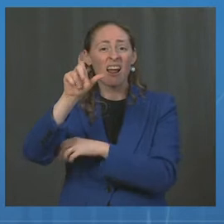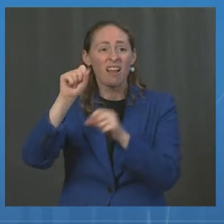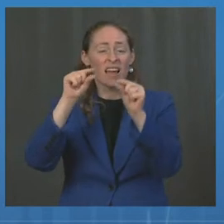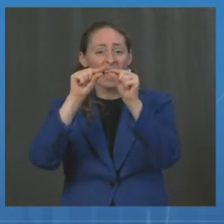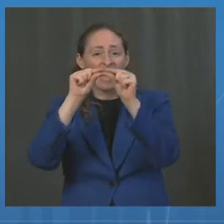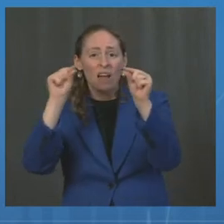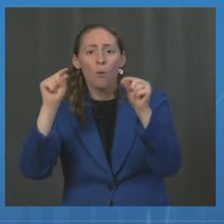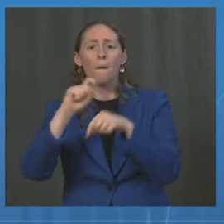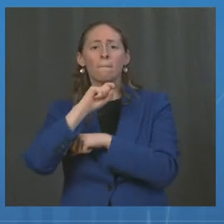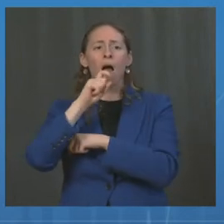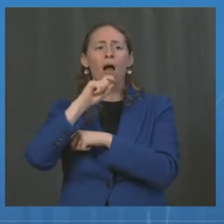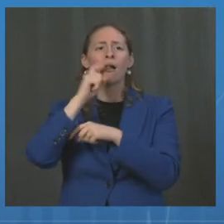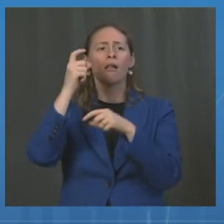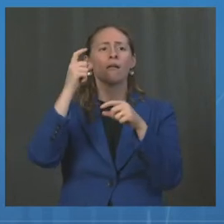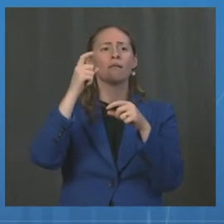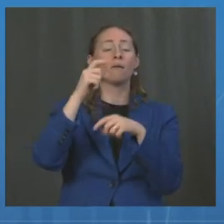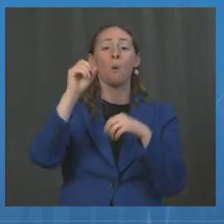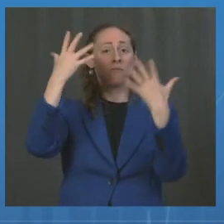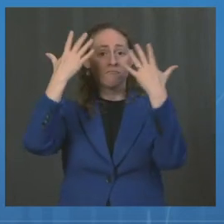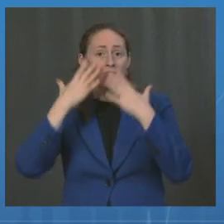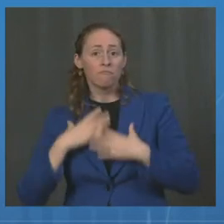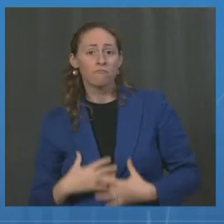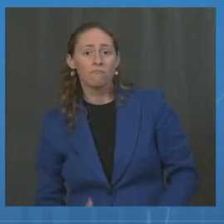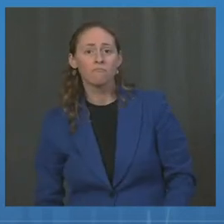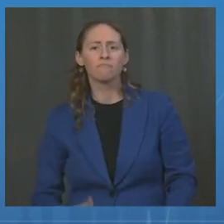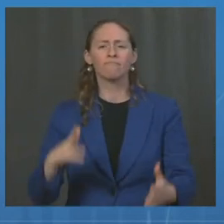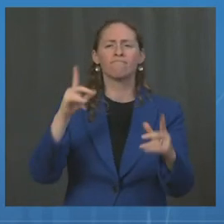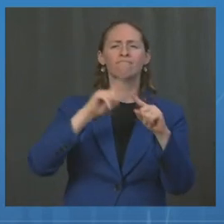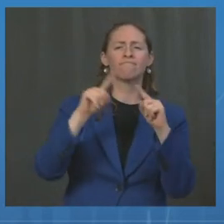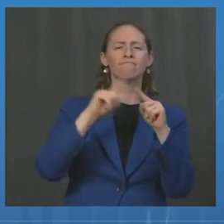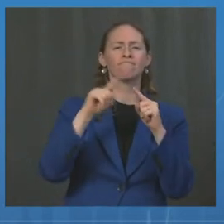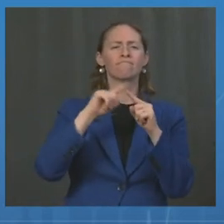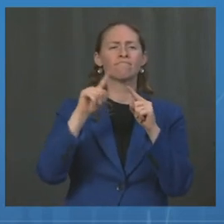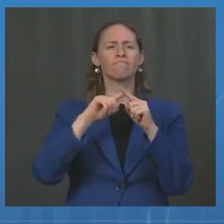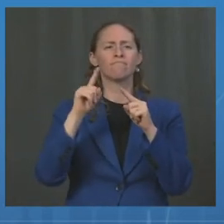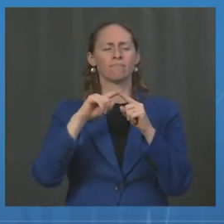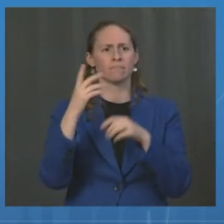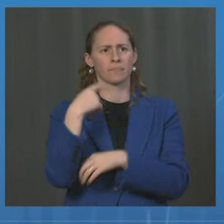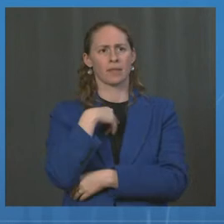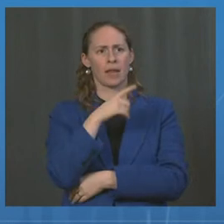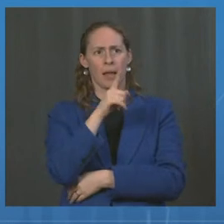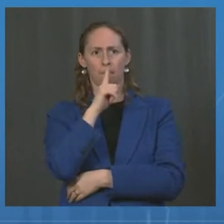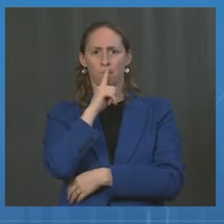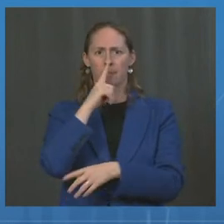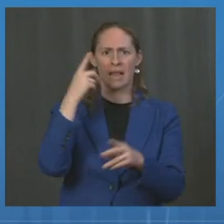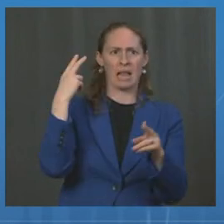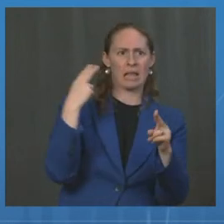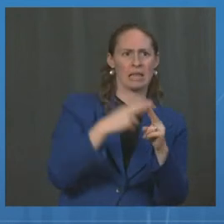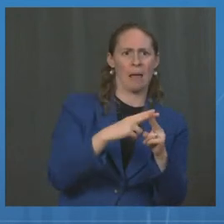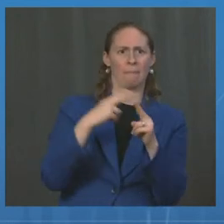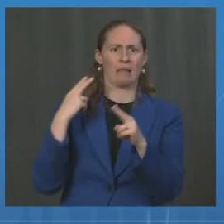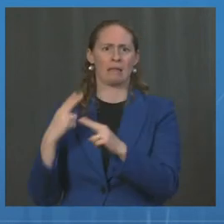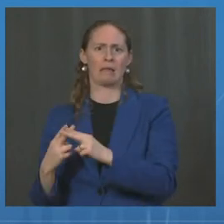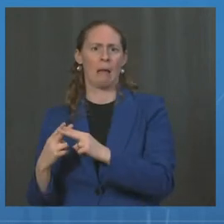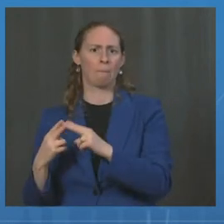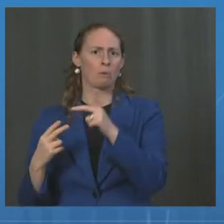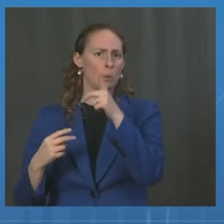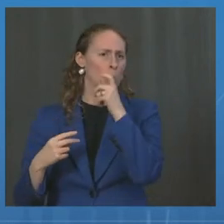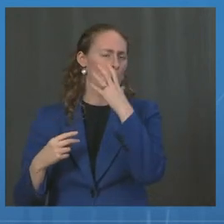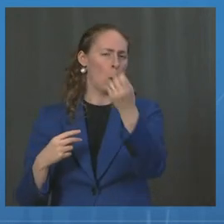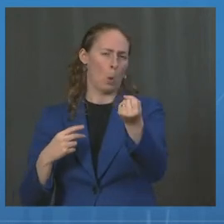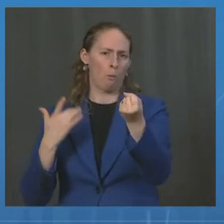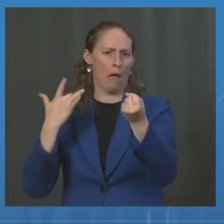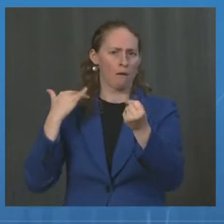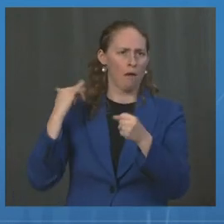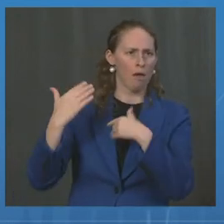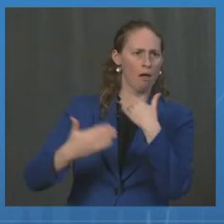looking at PPE. The specific companies have not been chosen. That'll be done through the contracting process, which will start across the next several weeks.